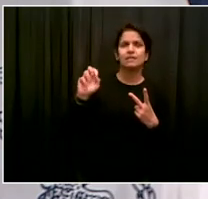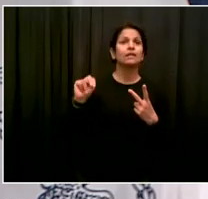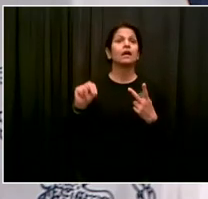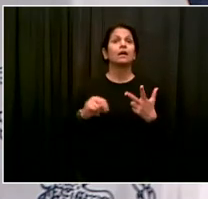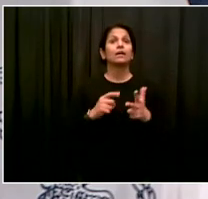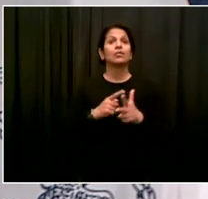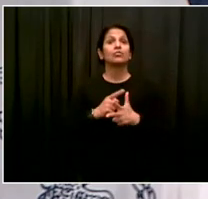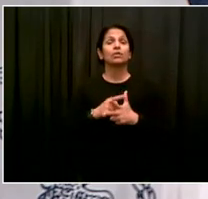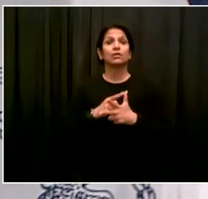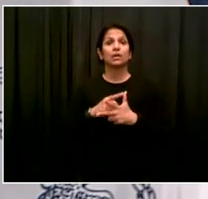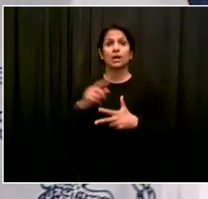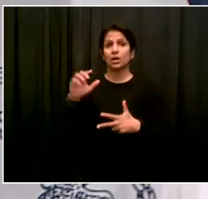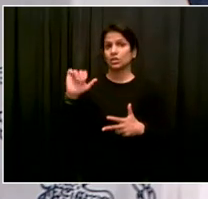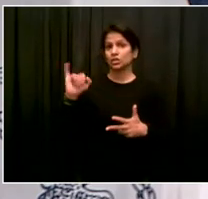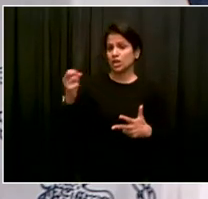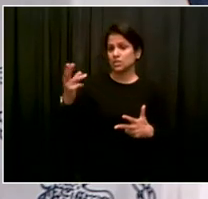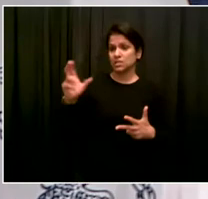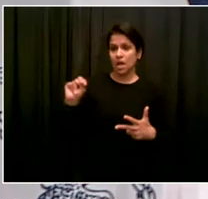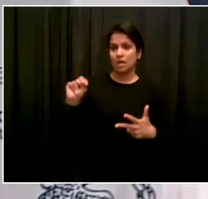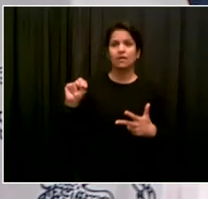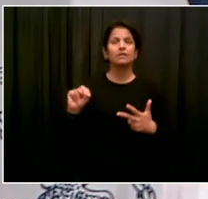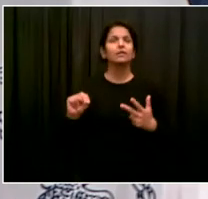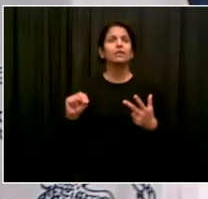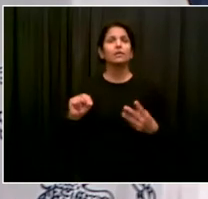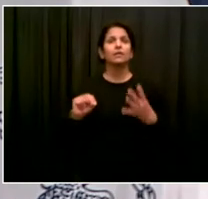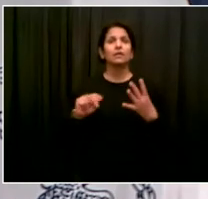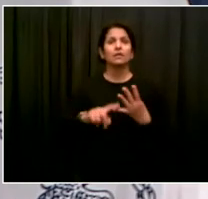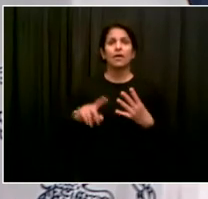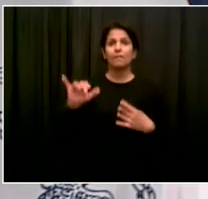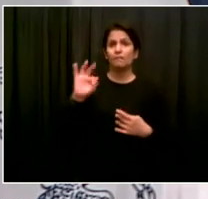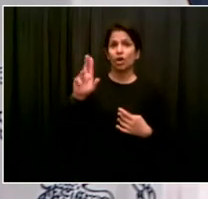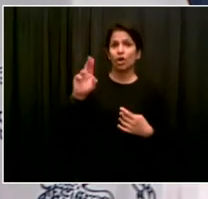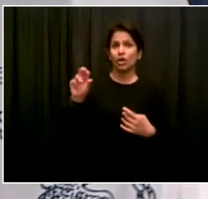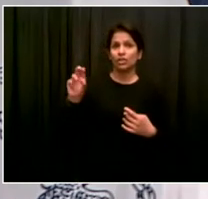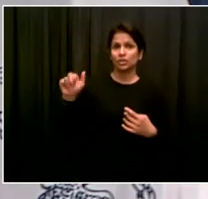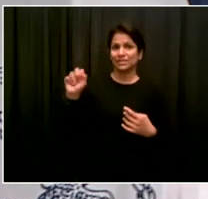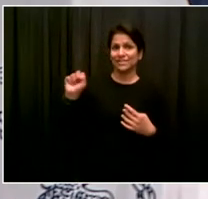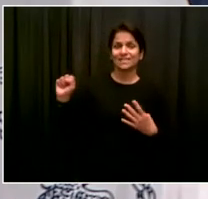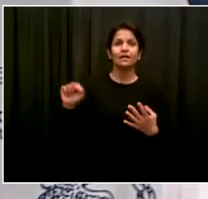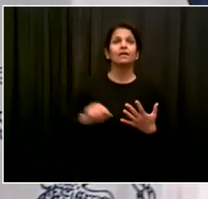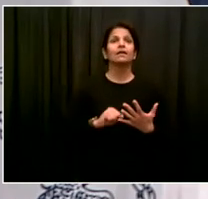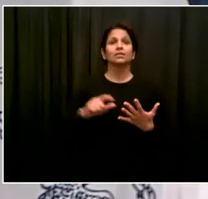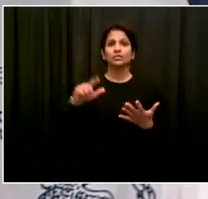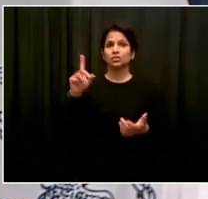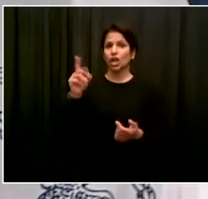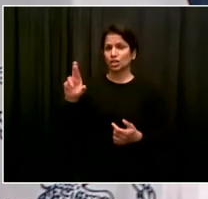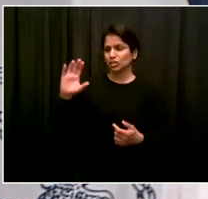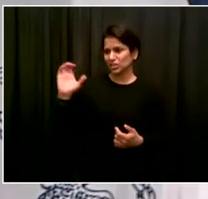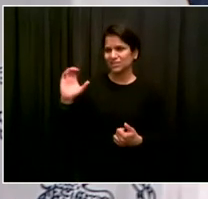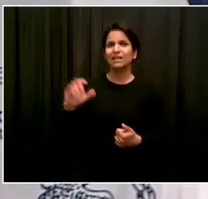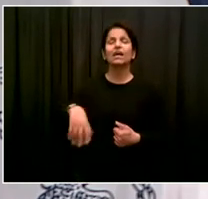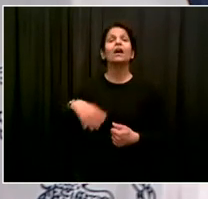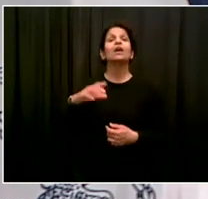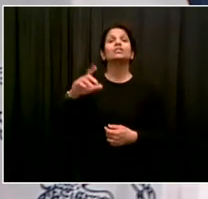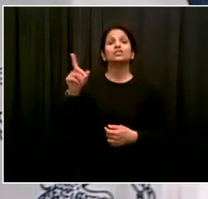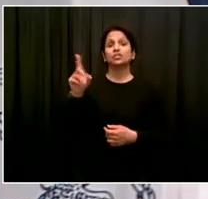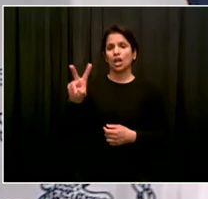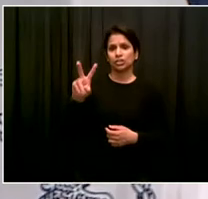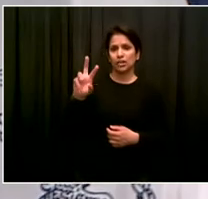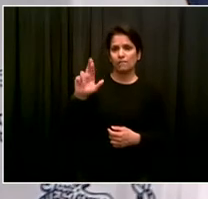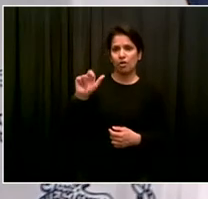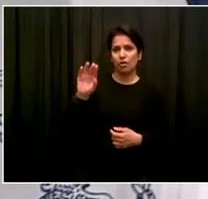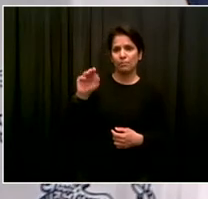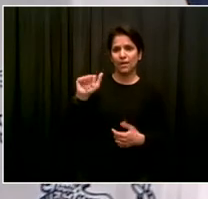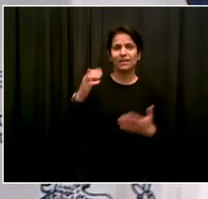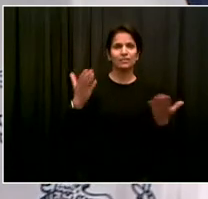and Sustainability, Ben Furness, by Dr. Choksi, and by Senior Advisor Dr. Jay Varma. First question today goes to Katie from The Wall Street Journal.